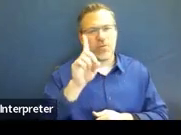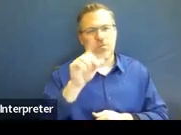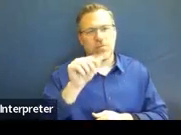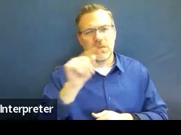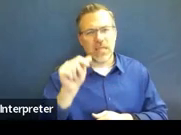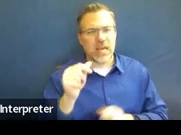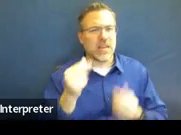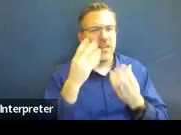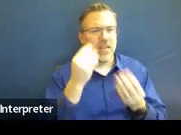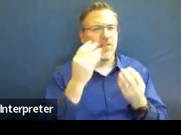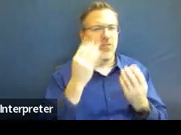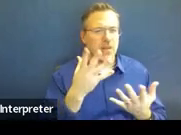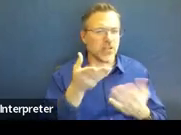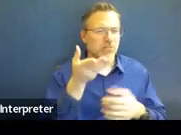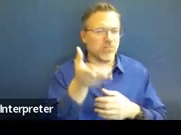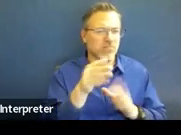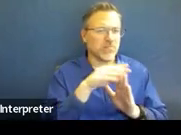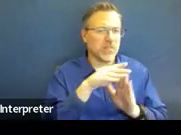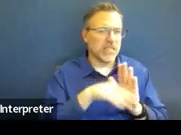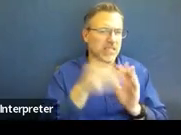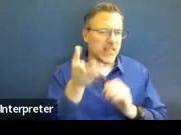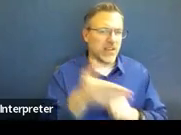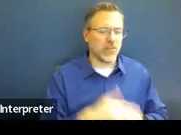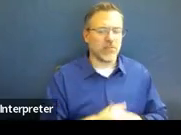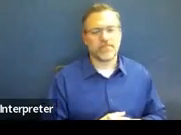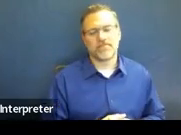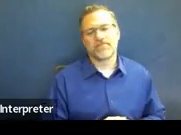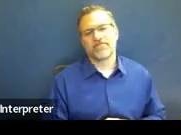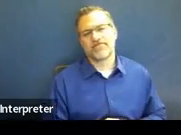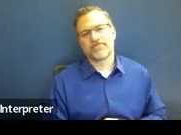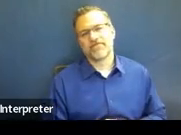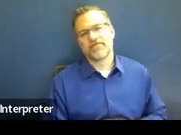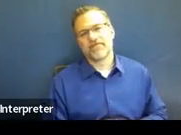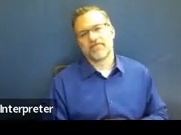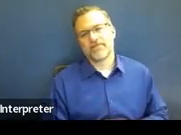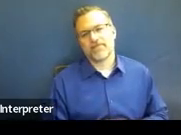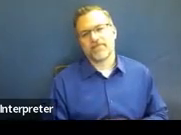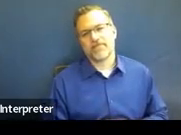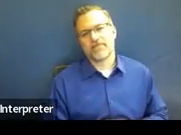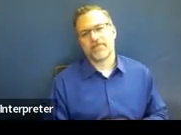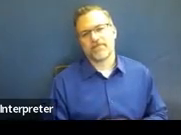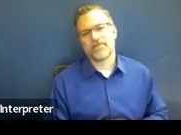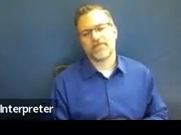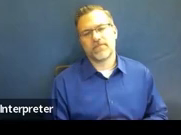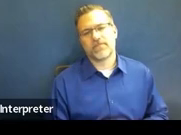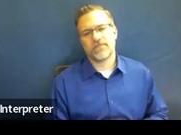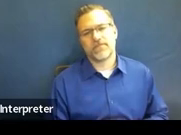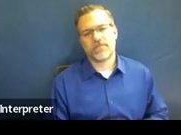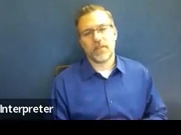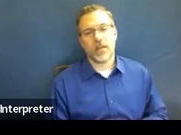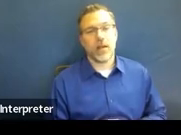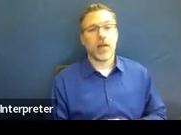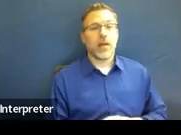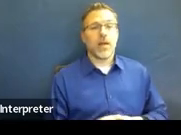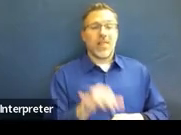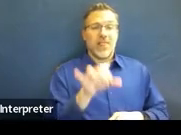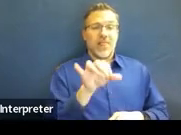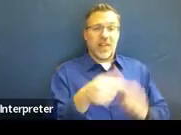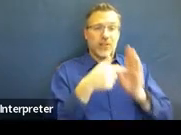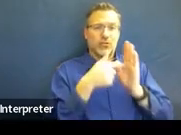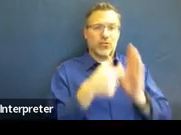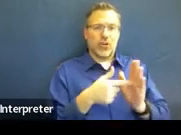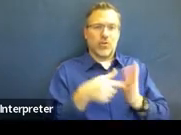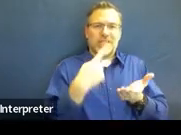information will get listed. So, this really reflects the discussion that's happening at